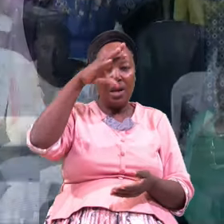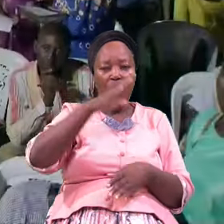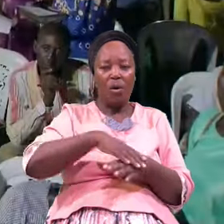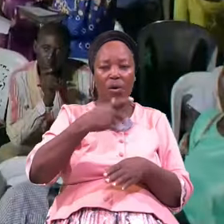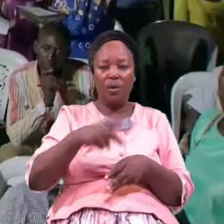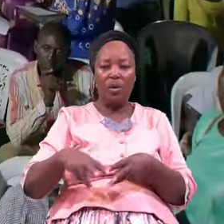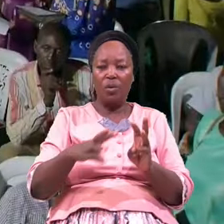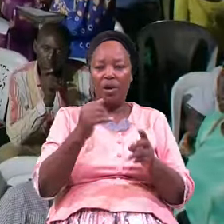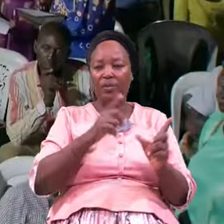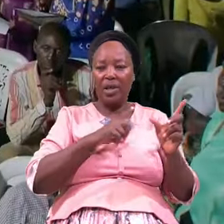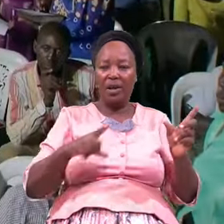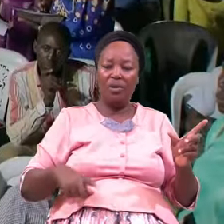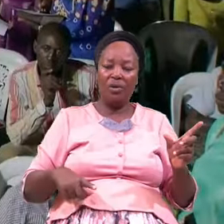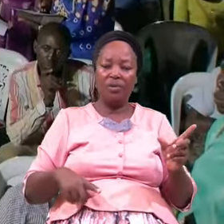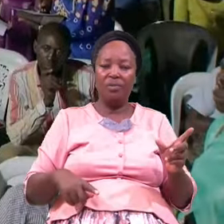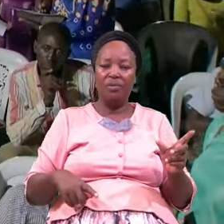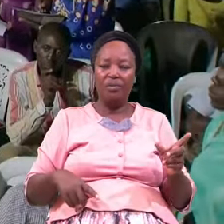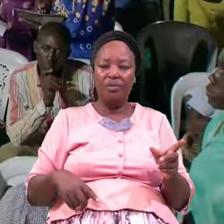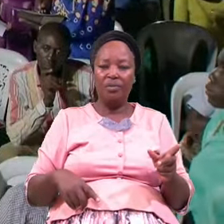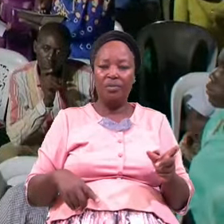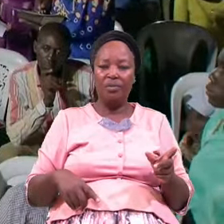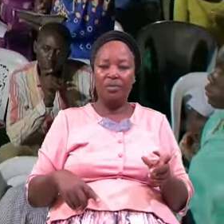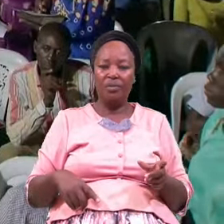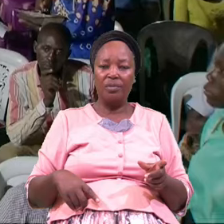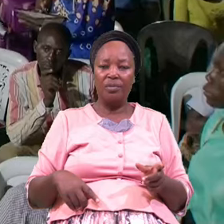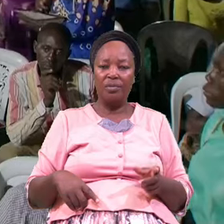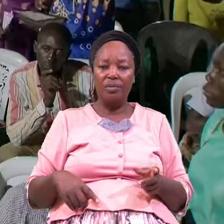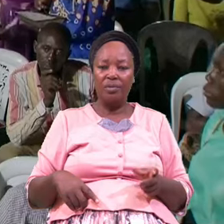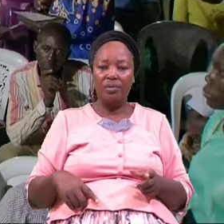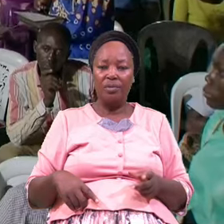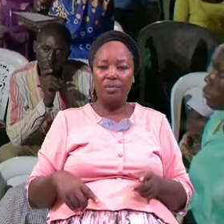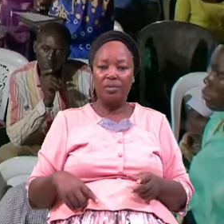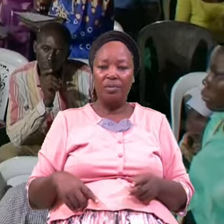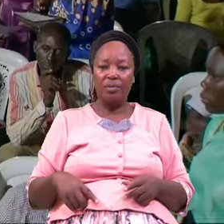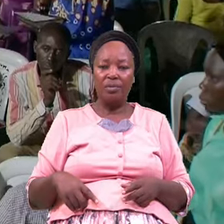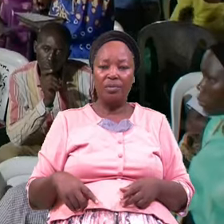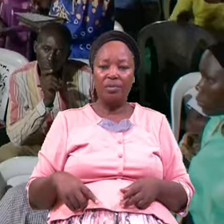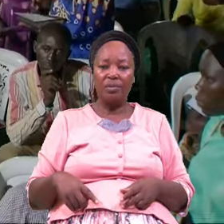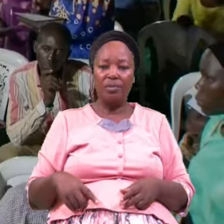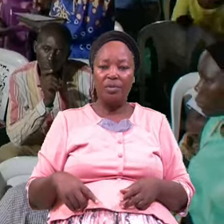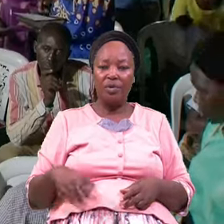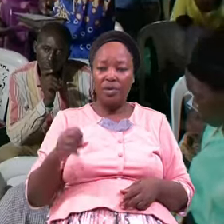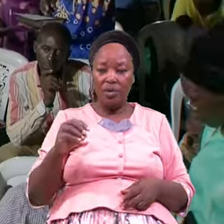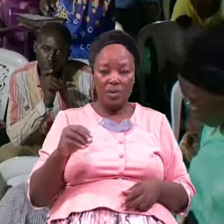Then in Douala It is going To take Place In All The Groups Of Districts